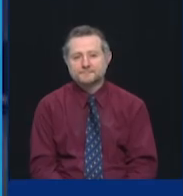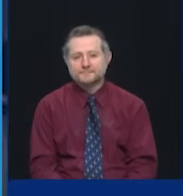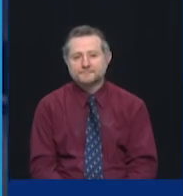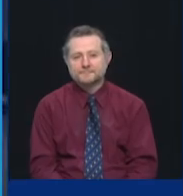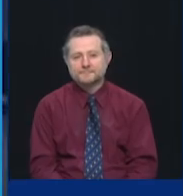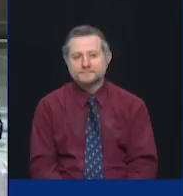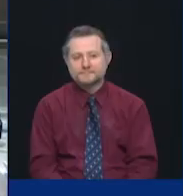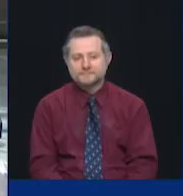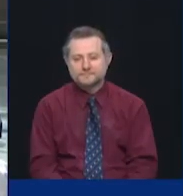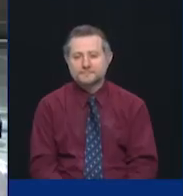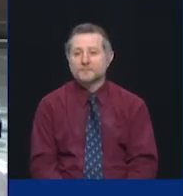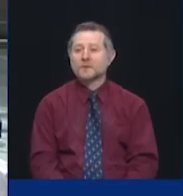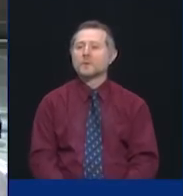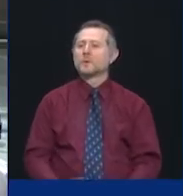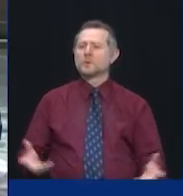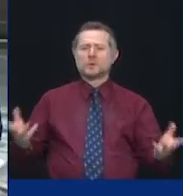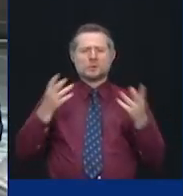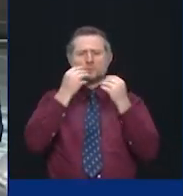Beautiful.